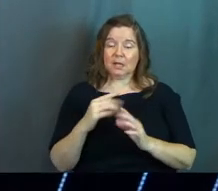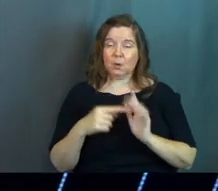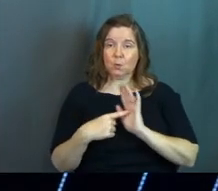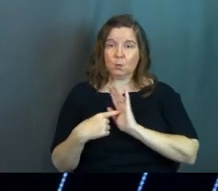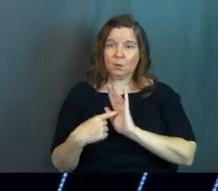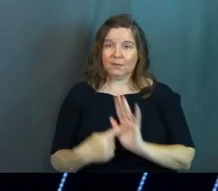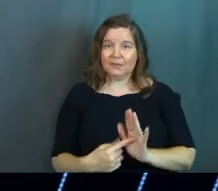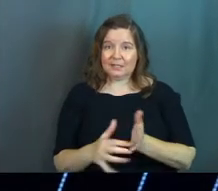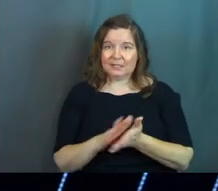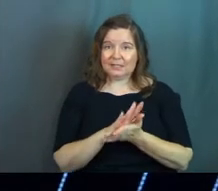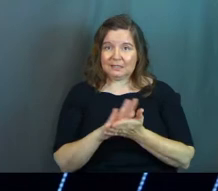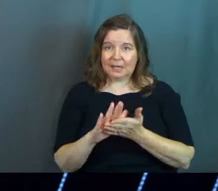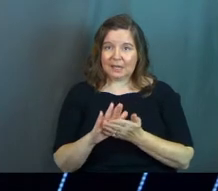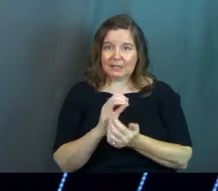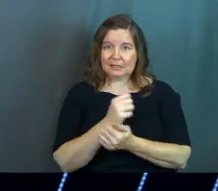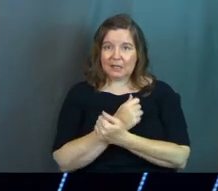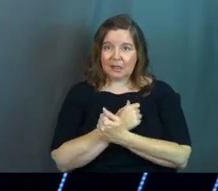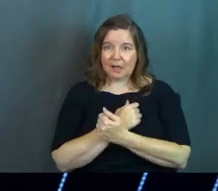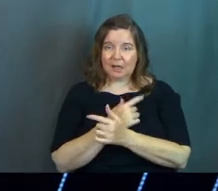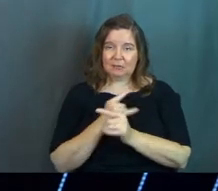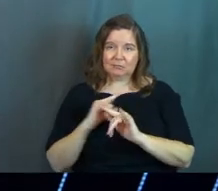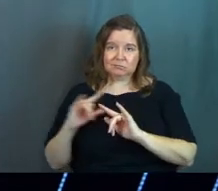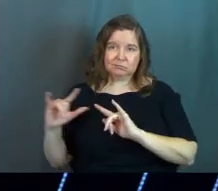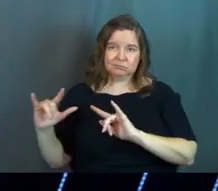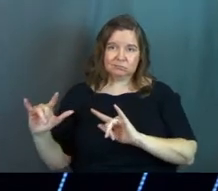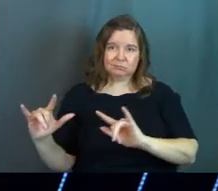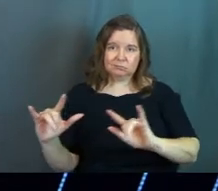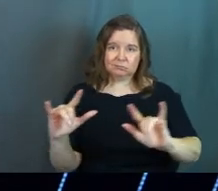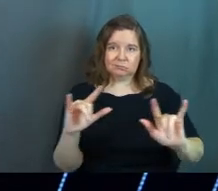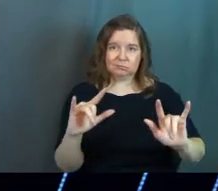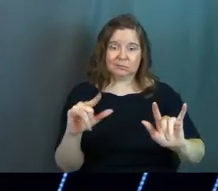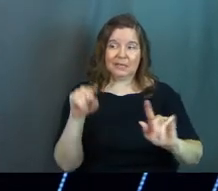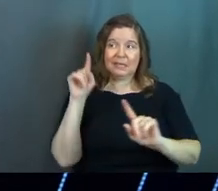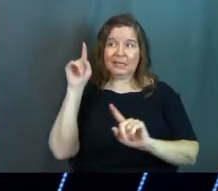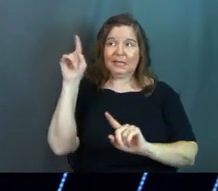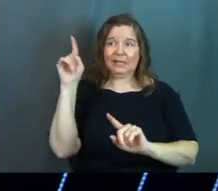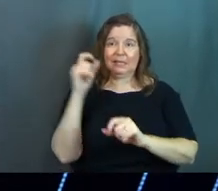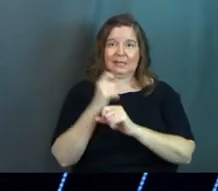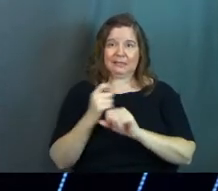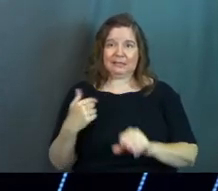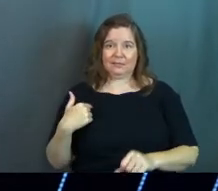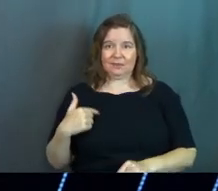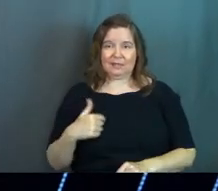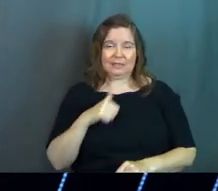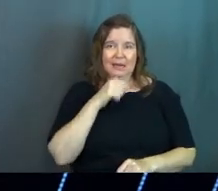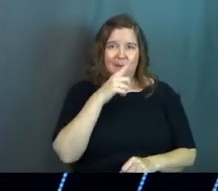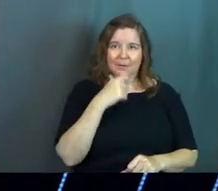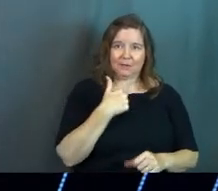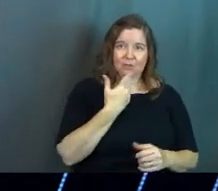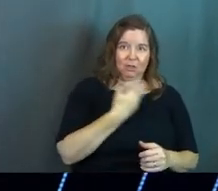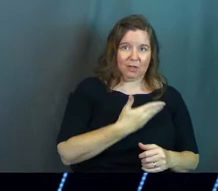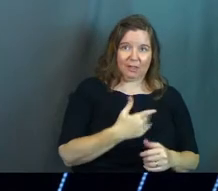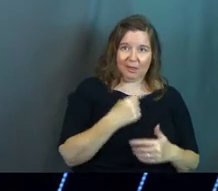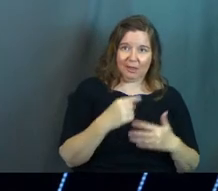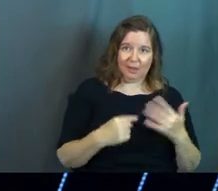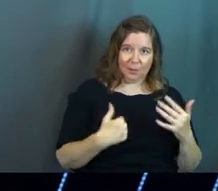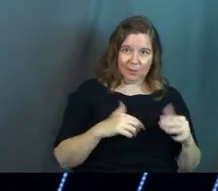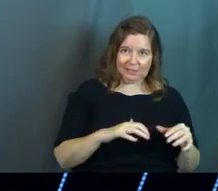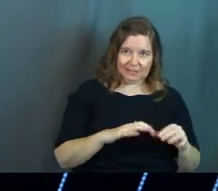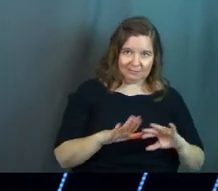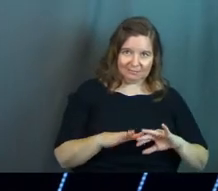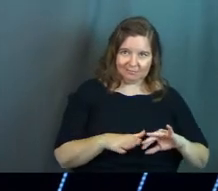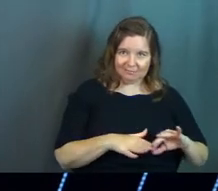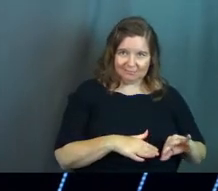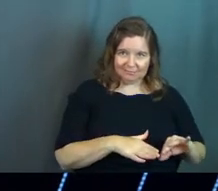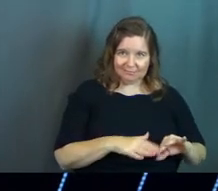revealed his kindness and love, he saved us. Not because of the righteous things that we had done. See,